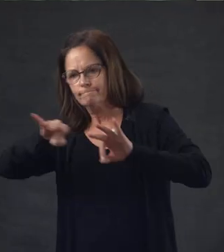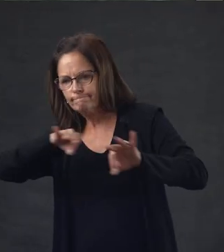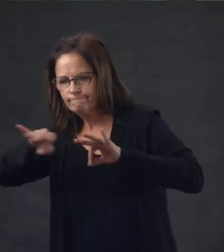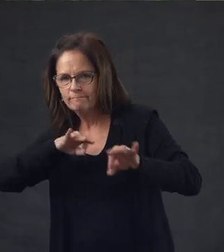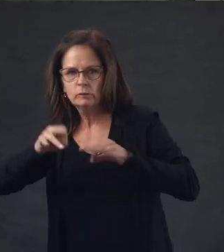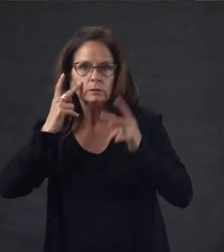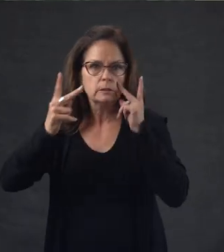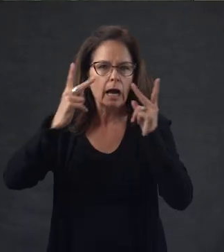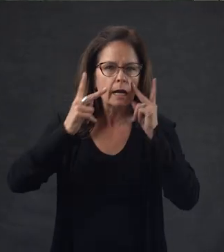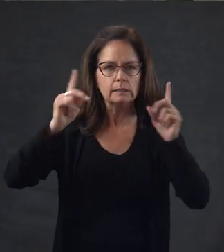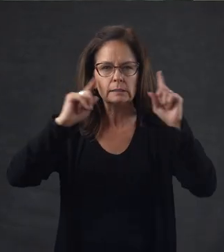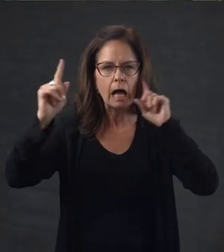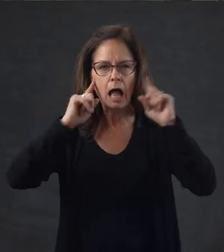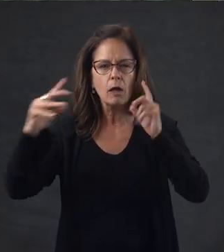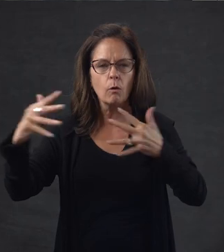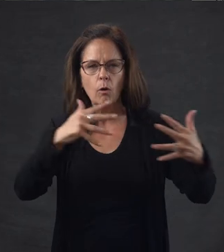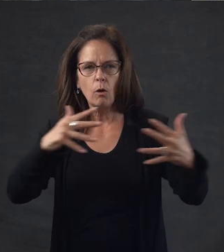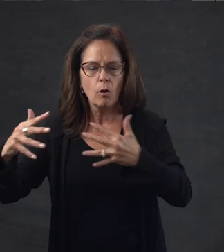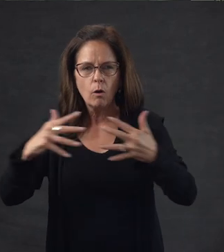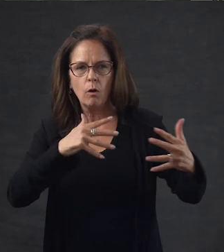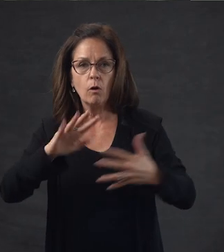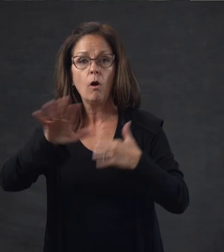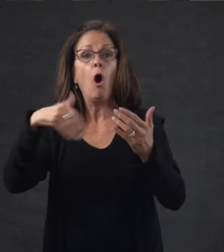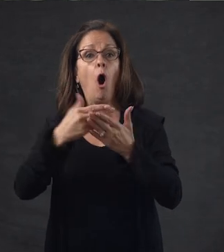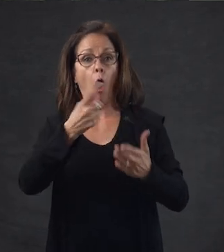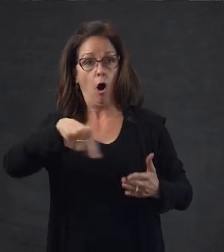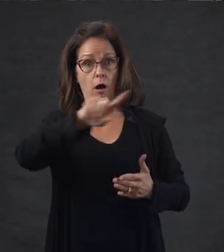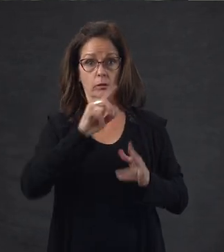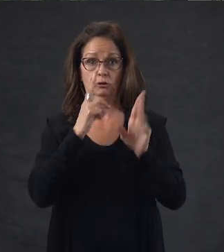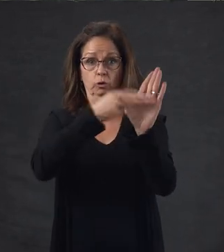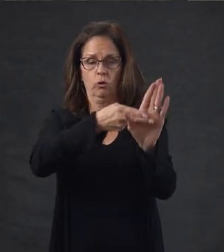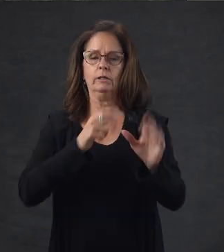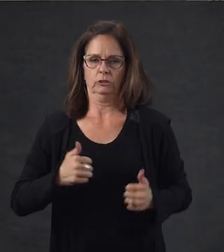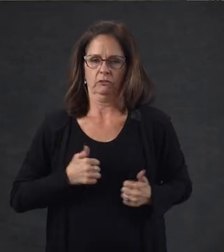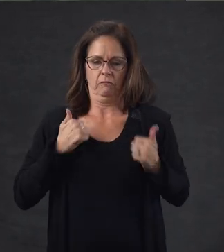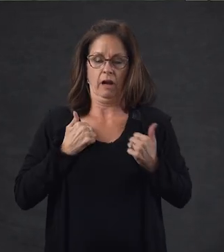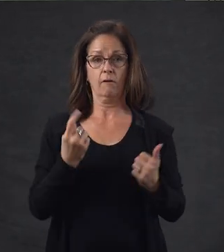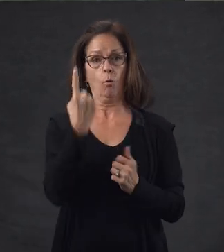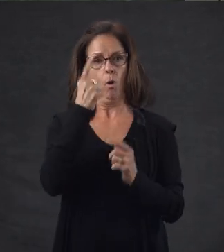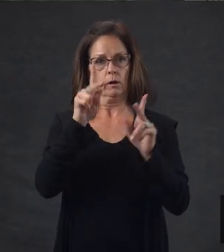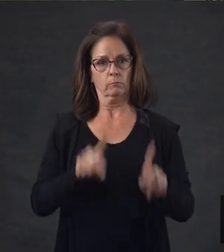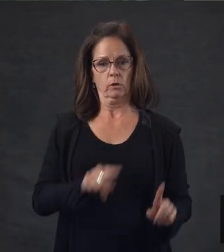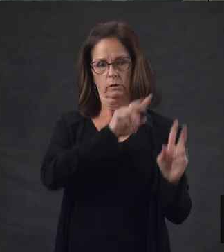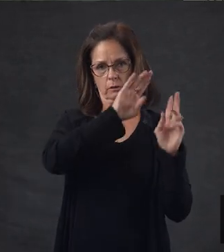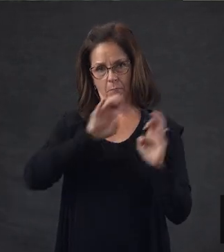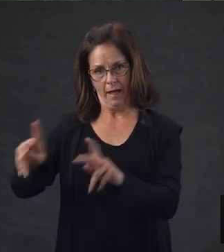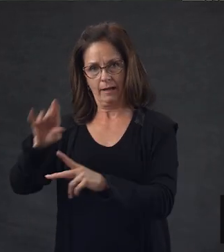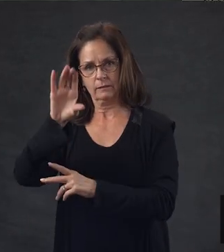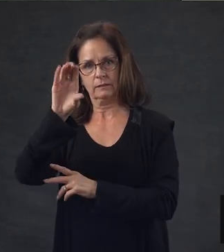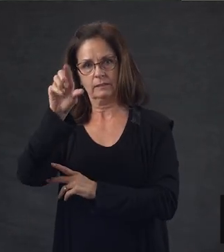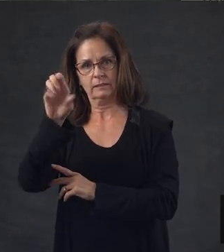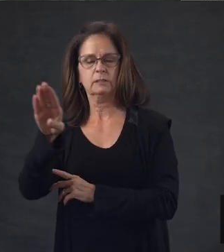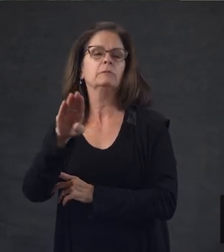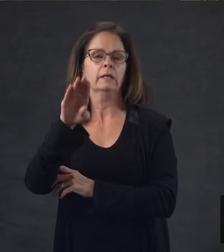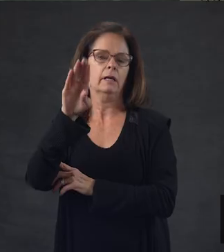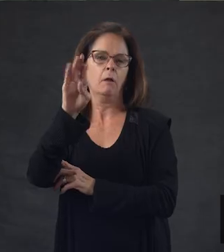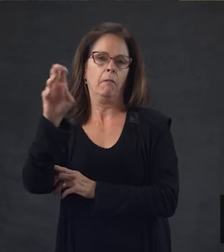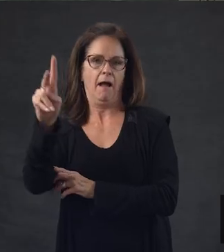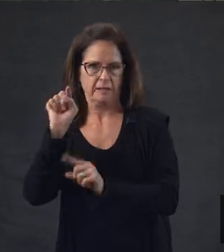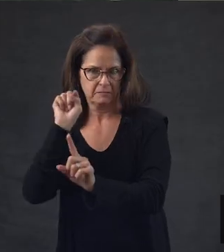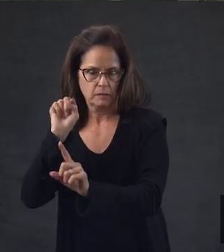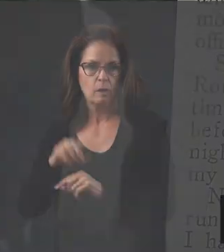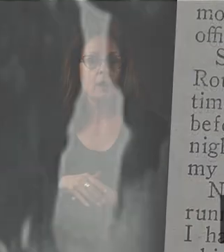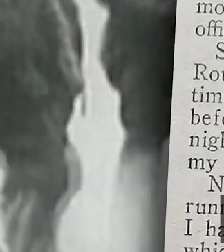teacher at the school, and described the sights and sounds of war. All the staff members survived the war, but only Will return to CSDB.